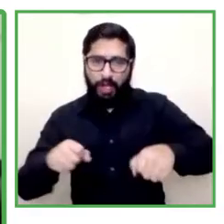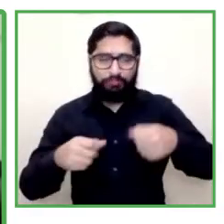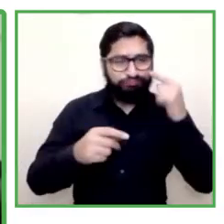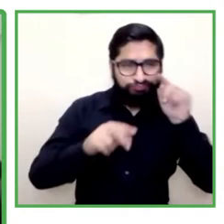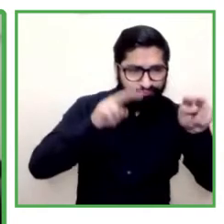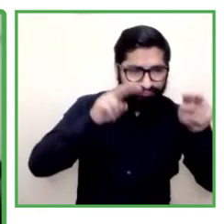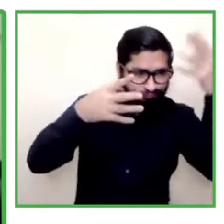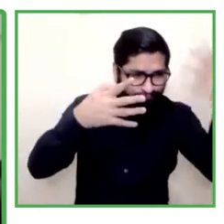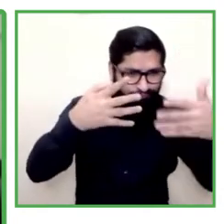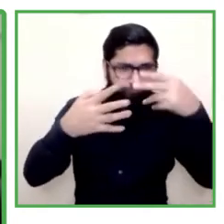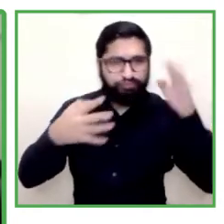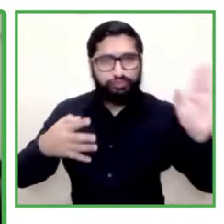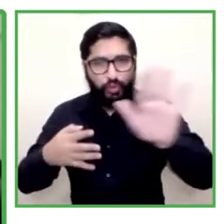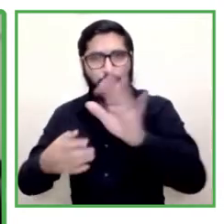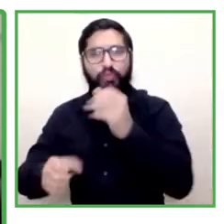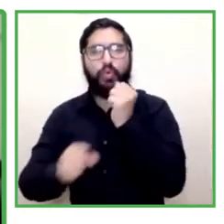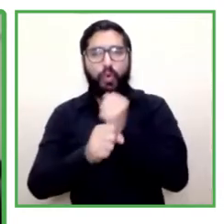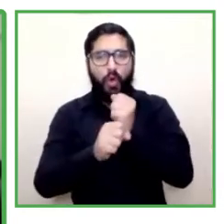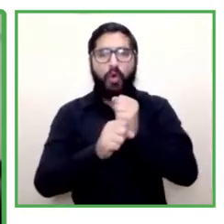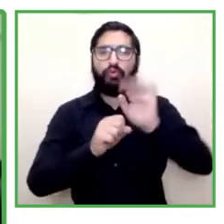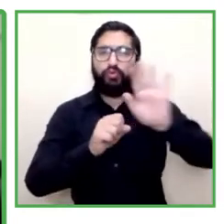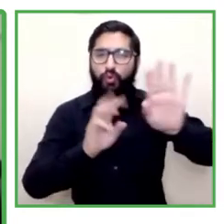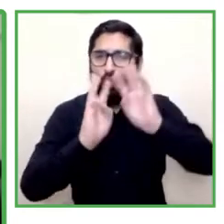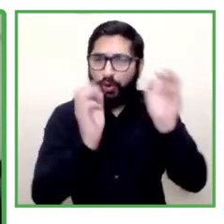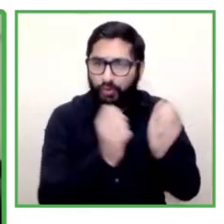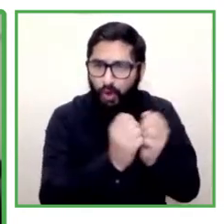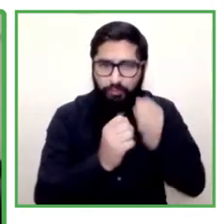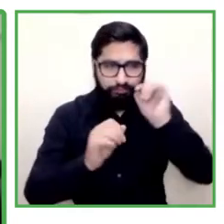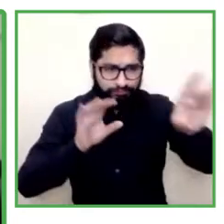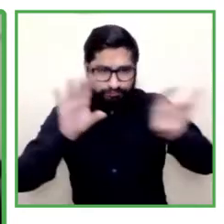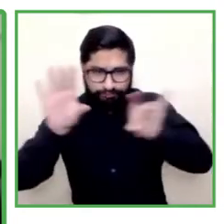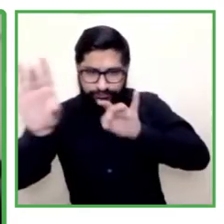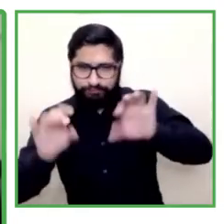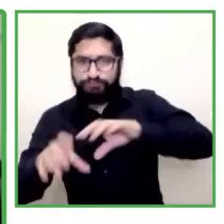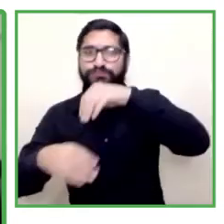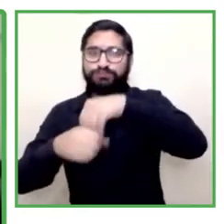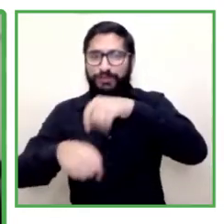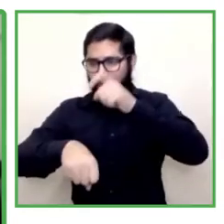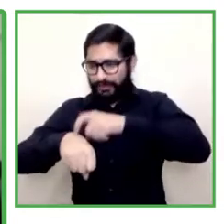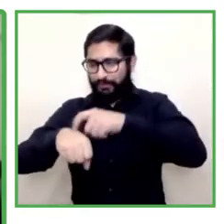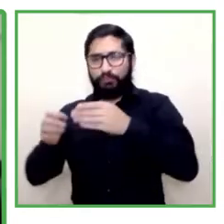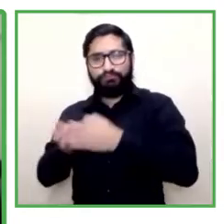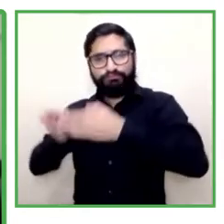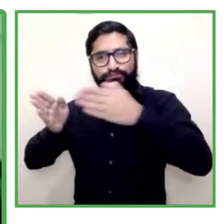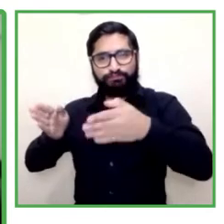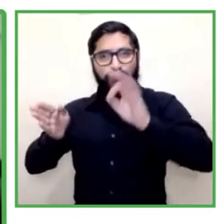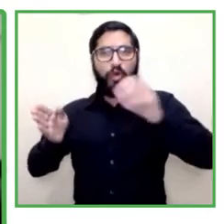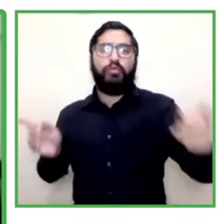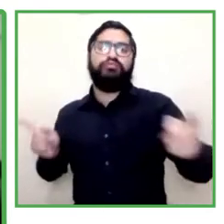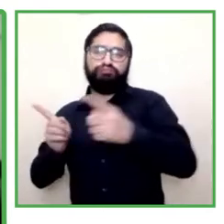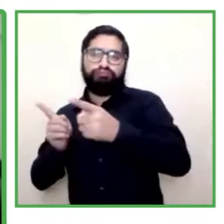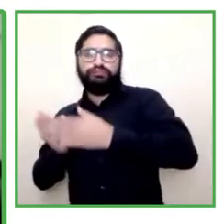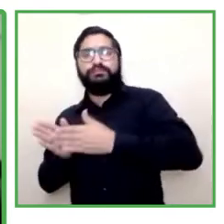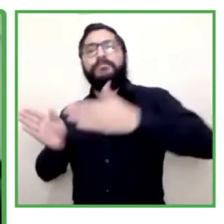of the private sector the public sector what it is really are making want to of uh group